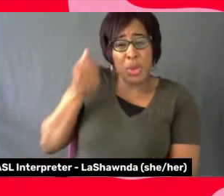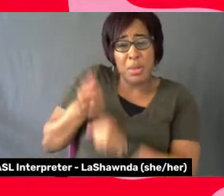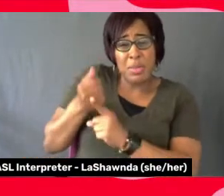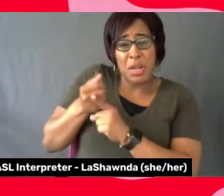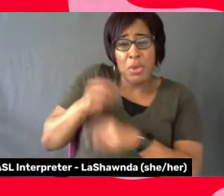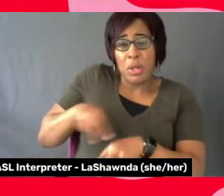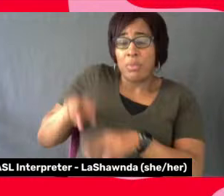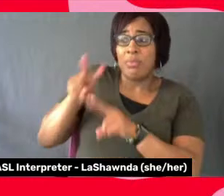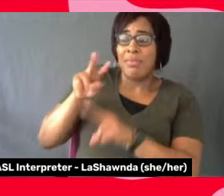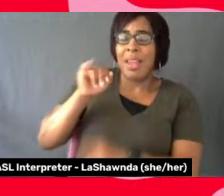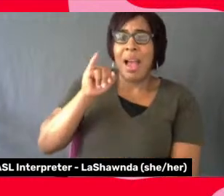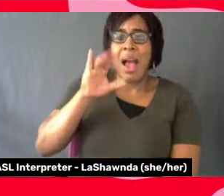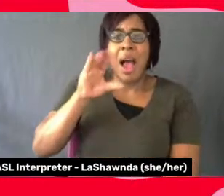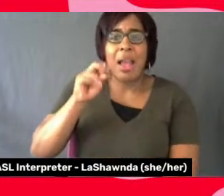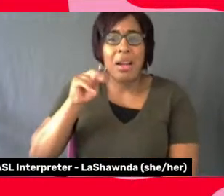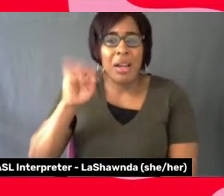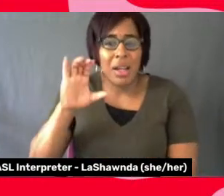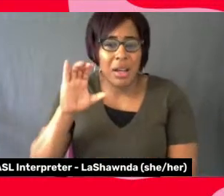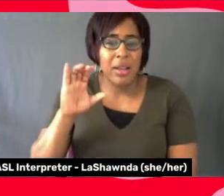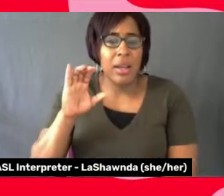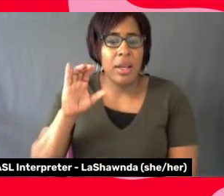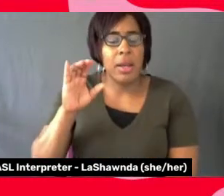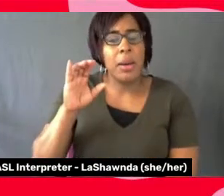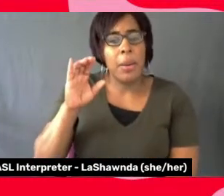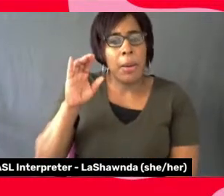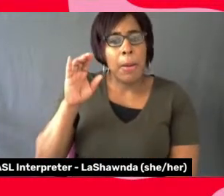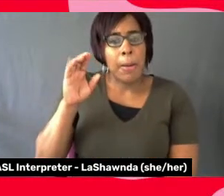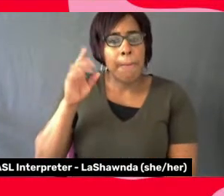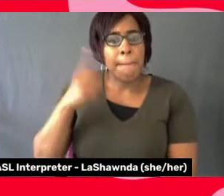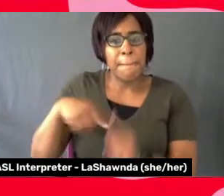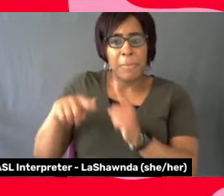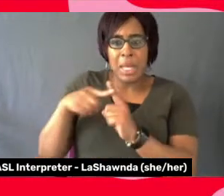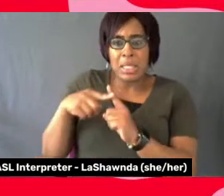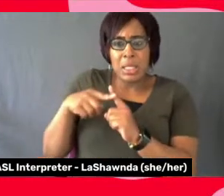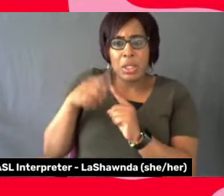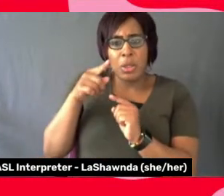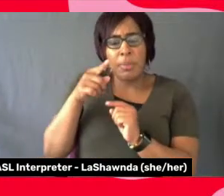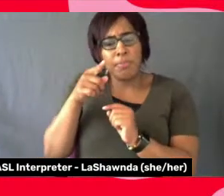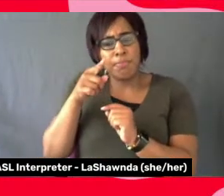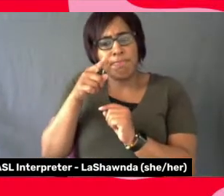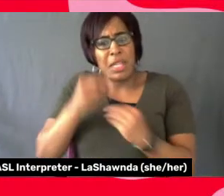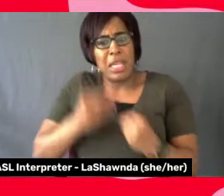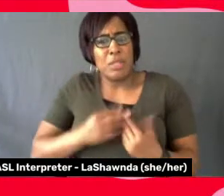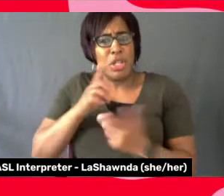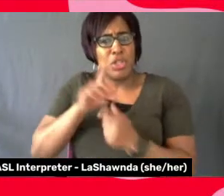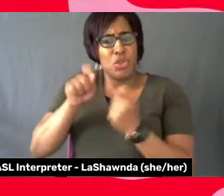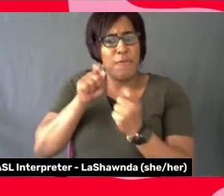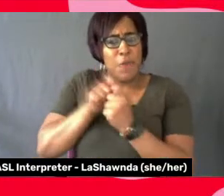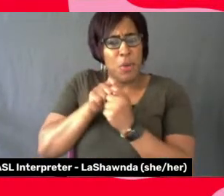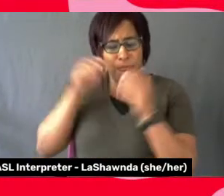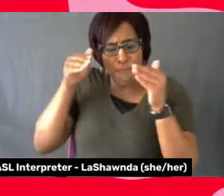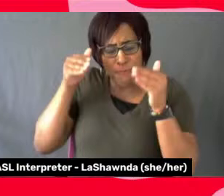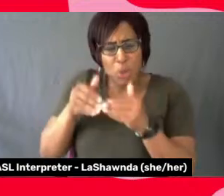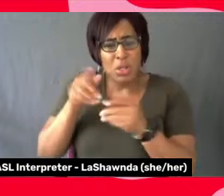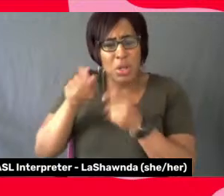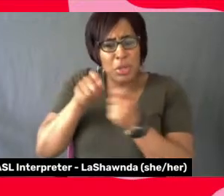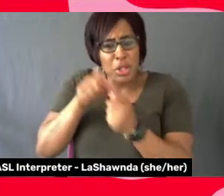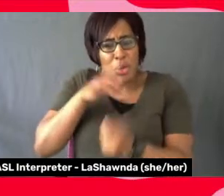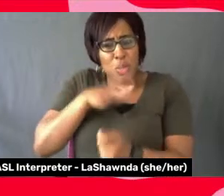said, but to focus on these particular women and this topic, what was the inspiration?